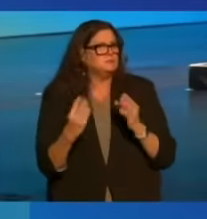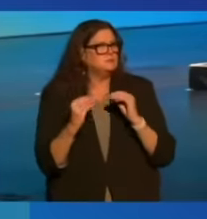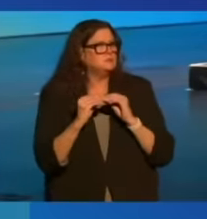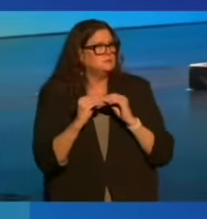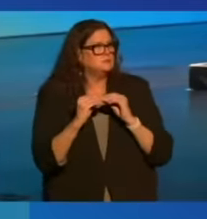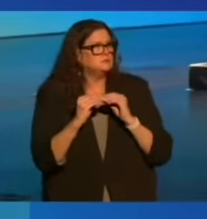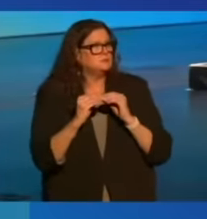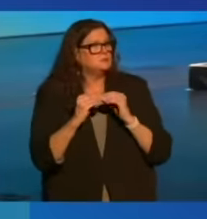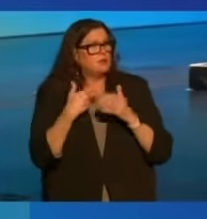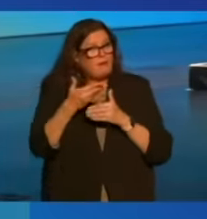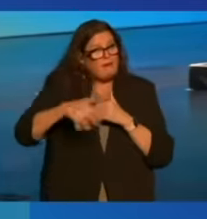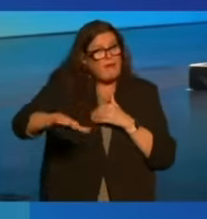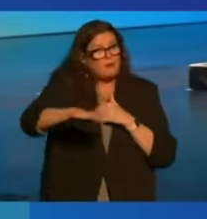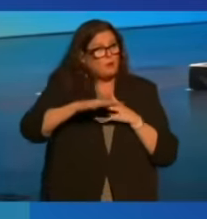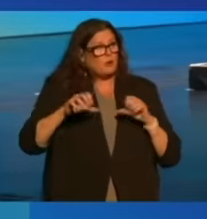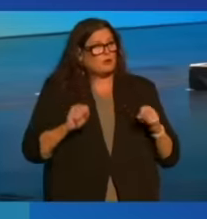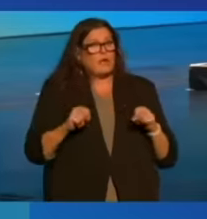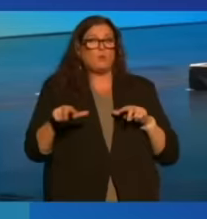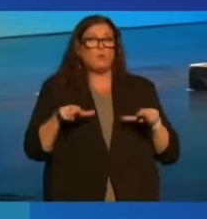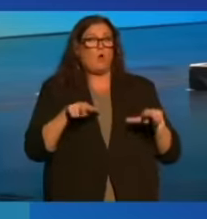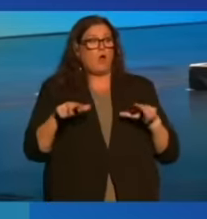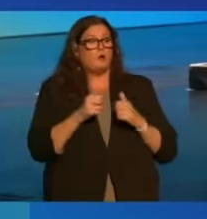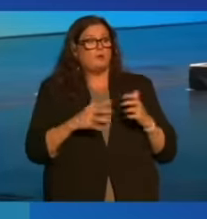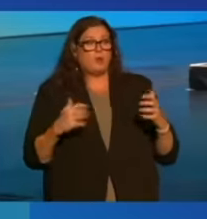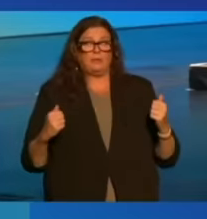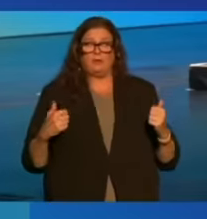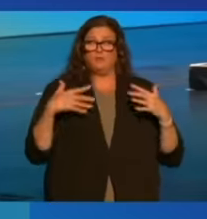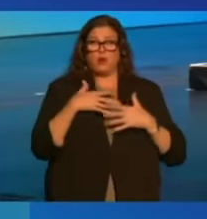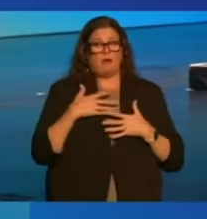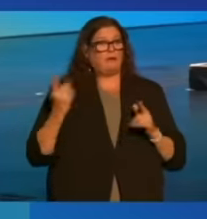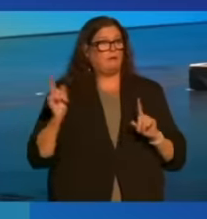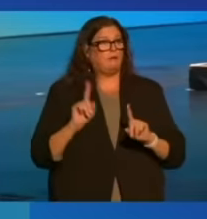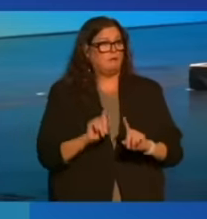They want a neighborhood where they can take a walk without being afraid.